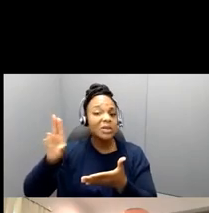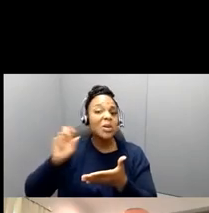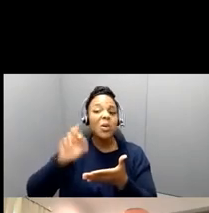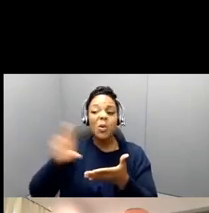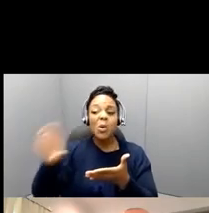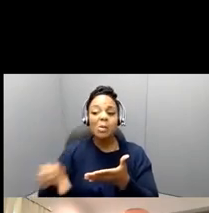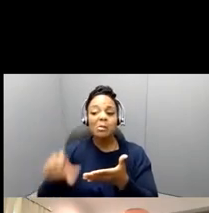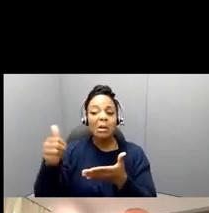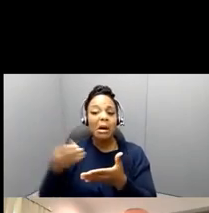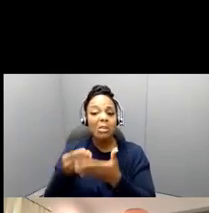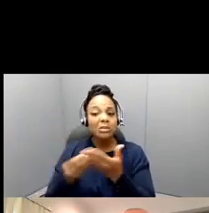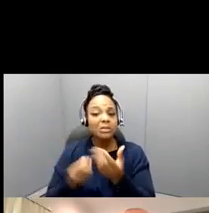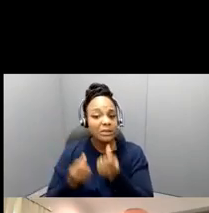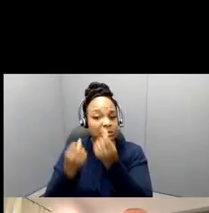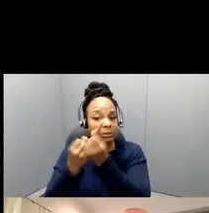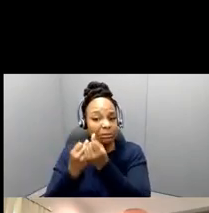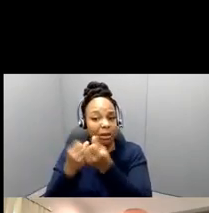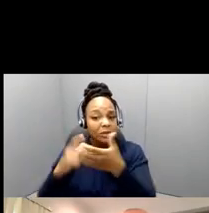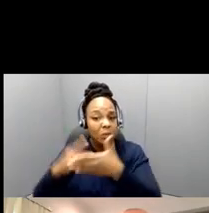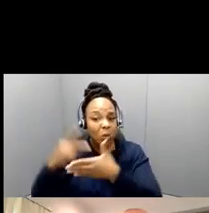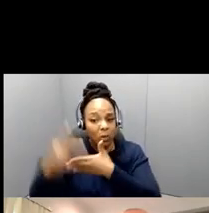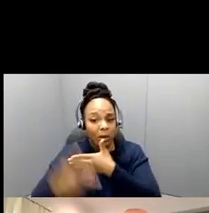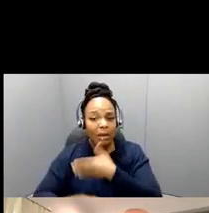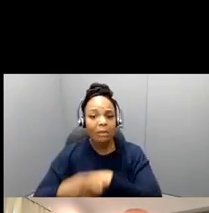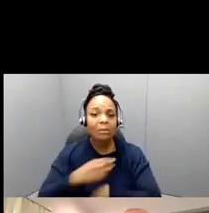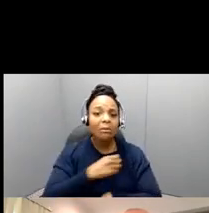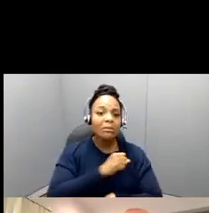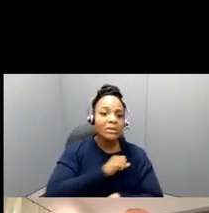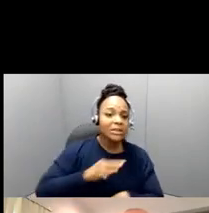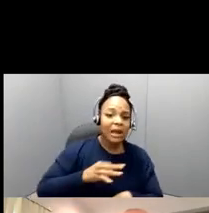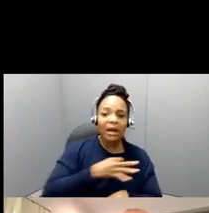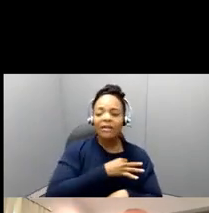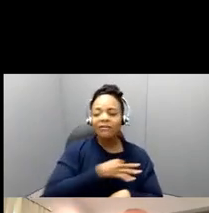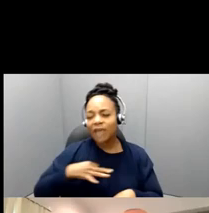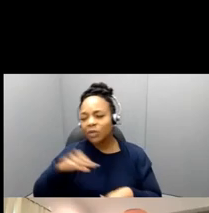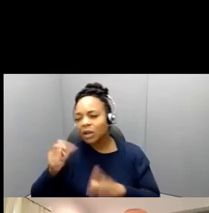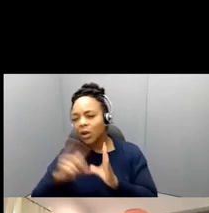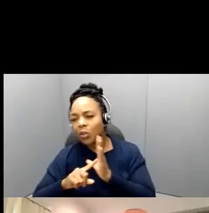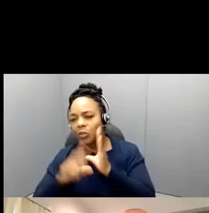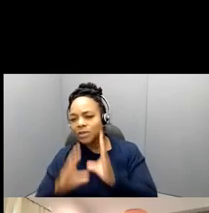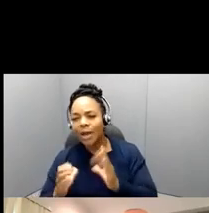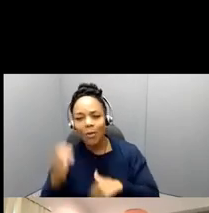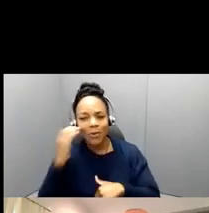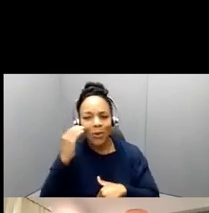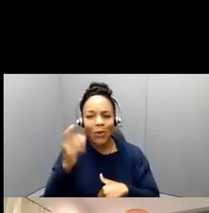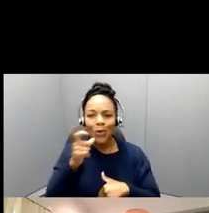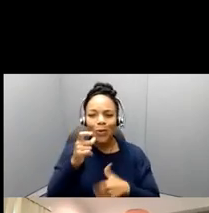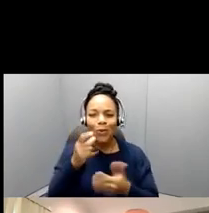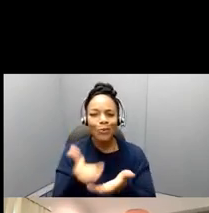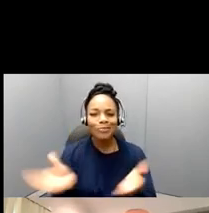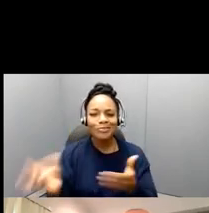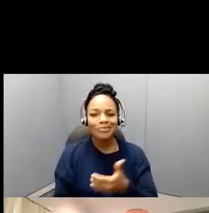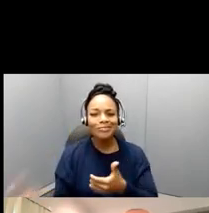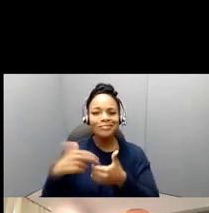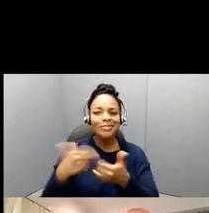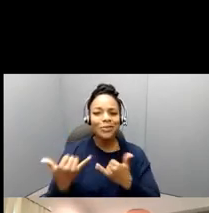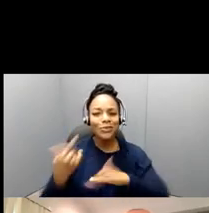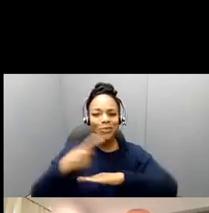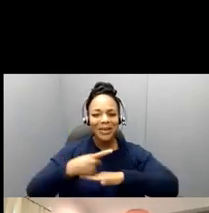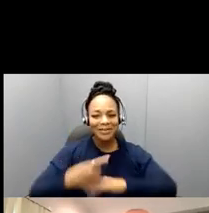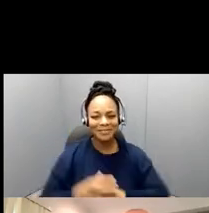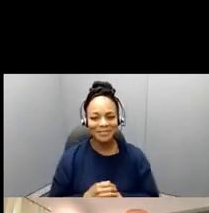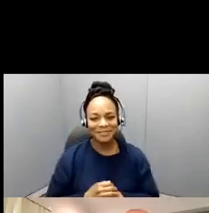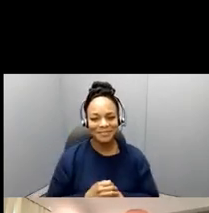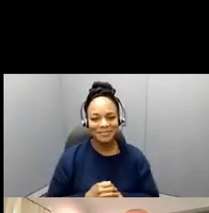other faculty, researchers here. So just to get an idea of who are who are our participants today.